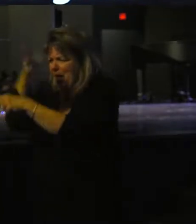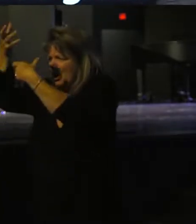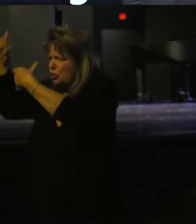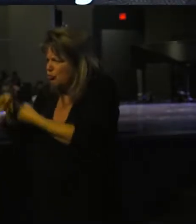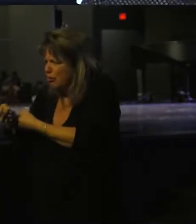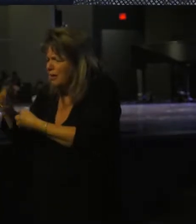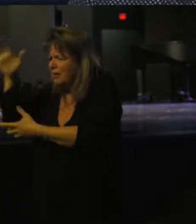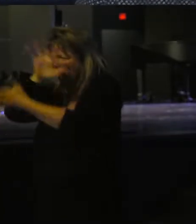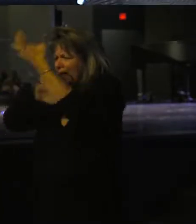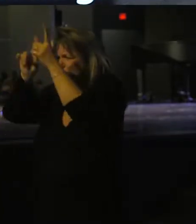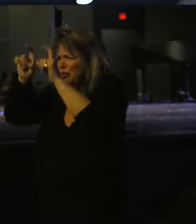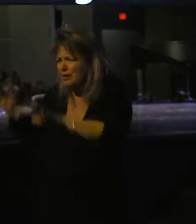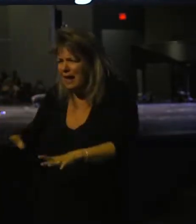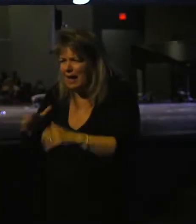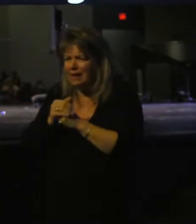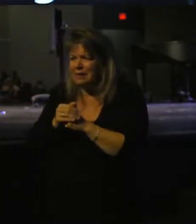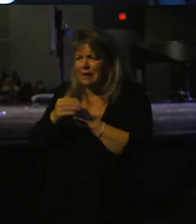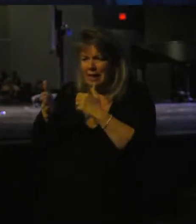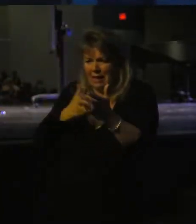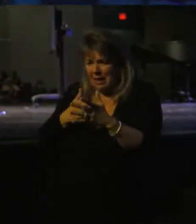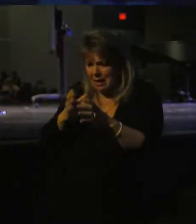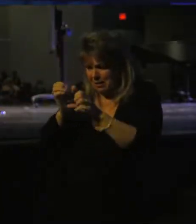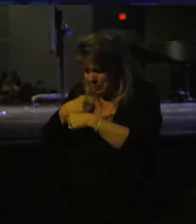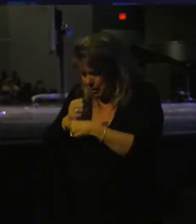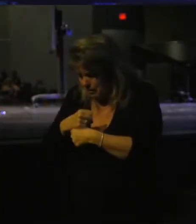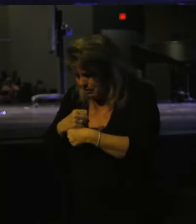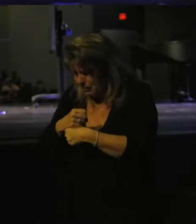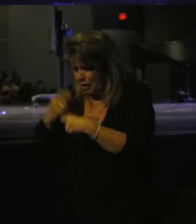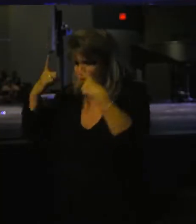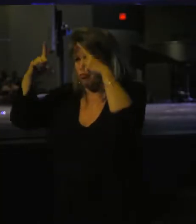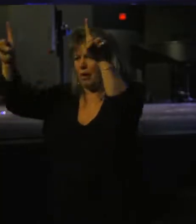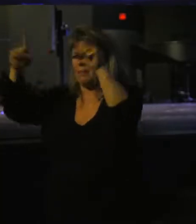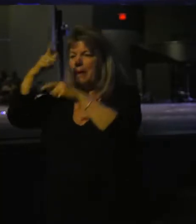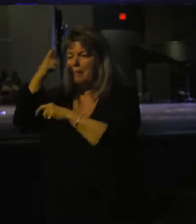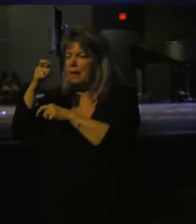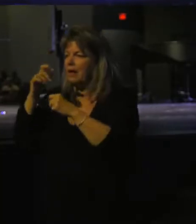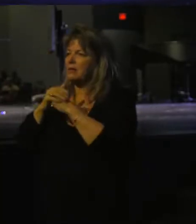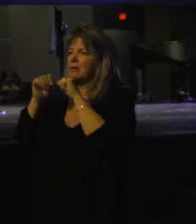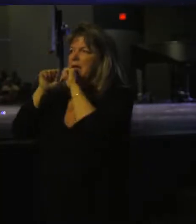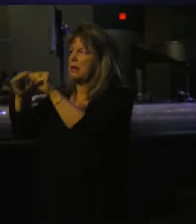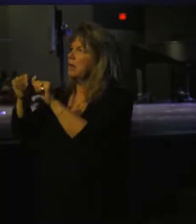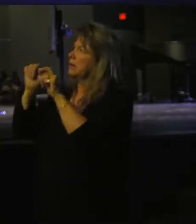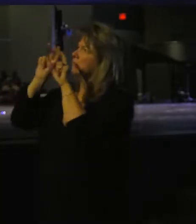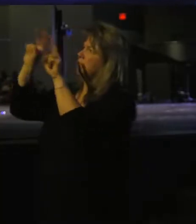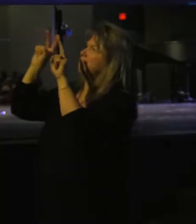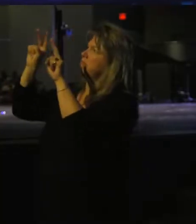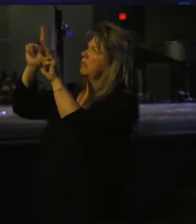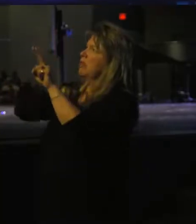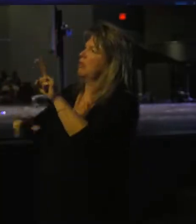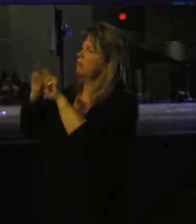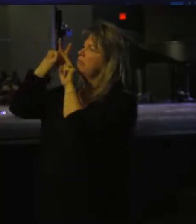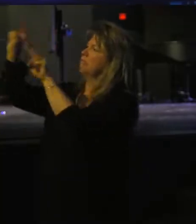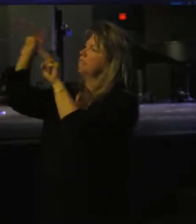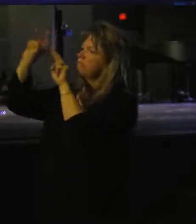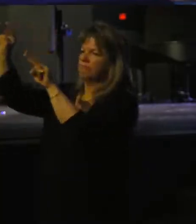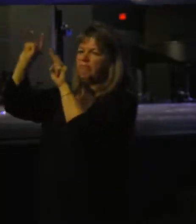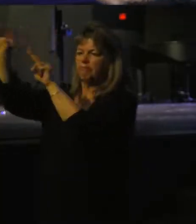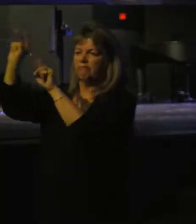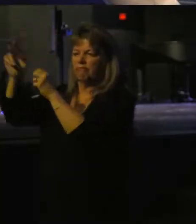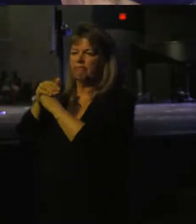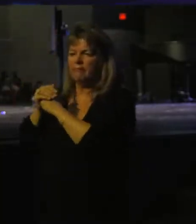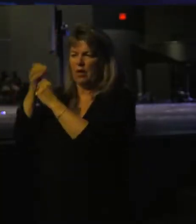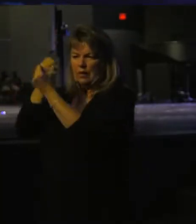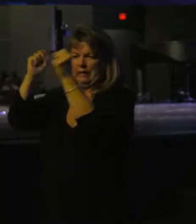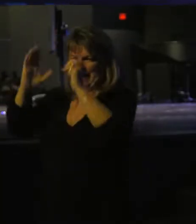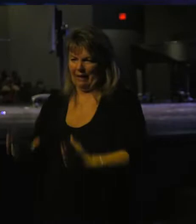in a confusing test that would produce a committed triumph? It's because he kept his eyes on the Lord. He kept his eyes on